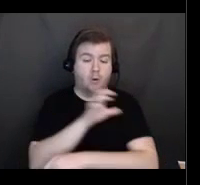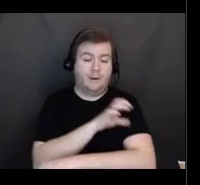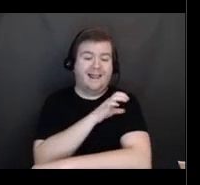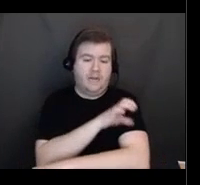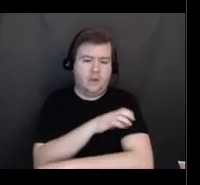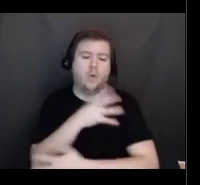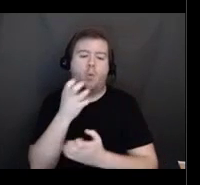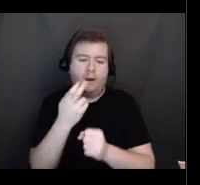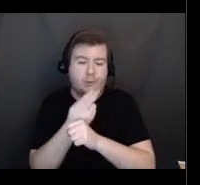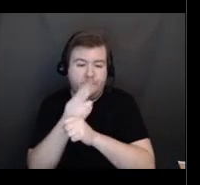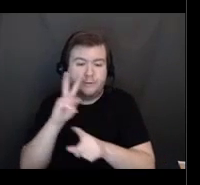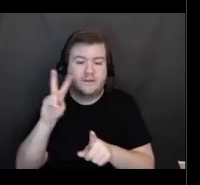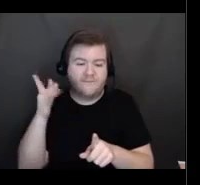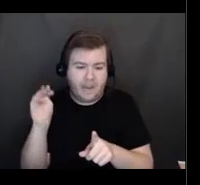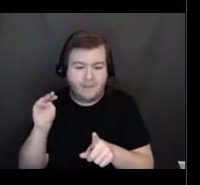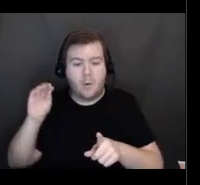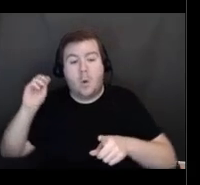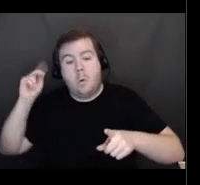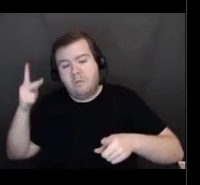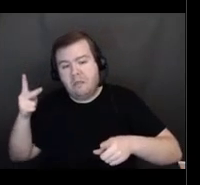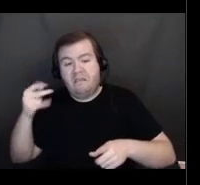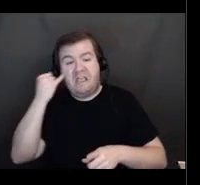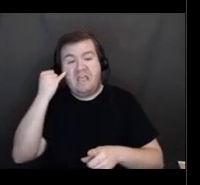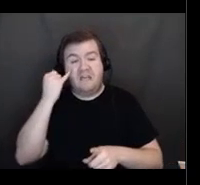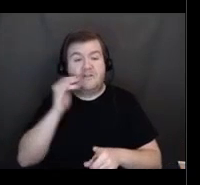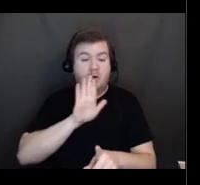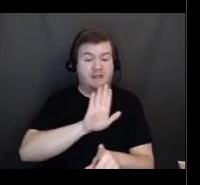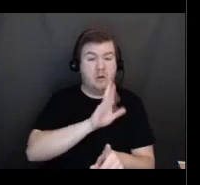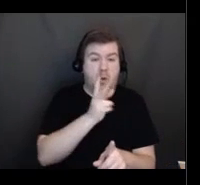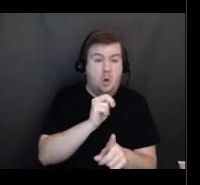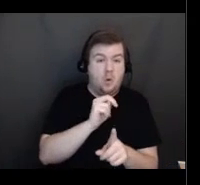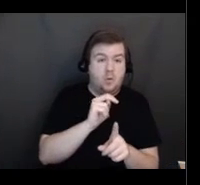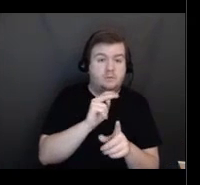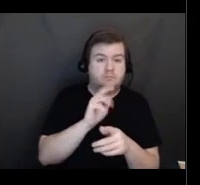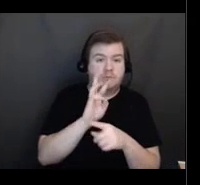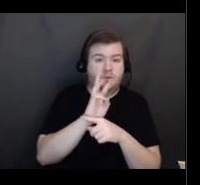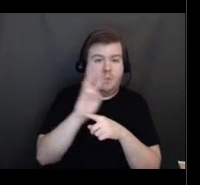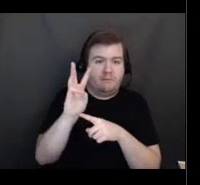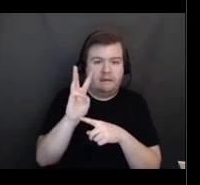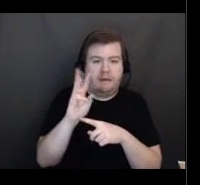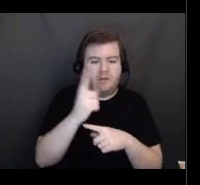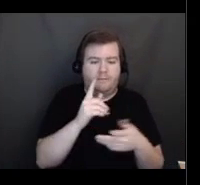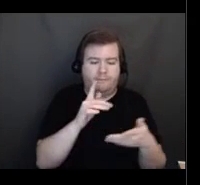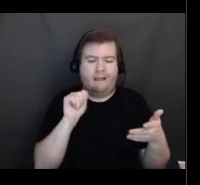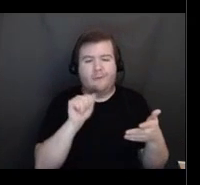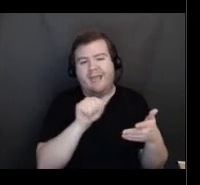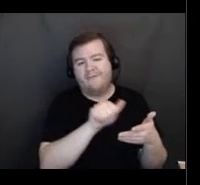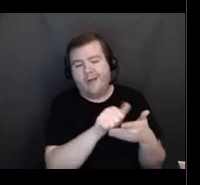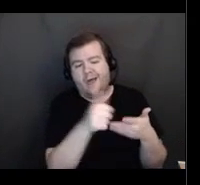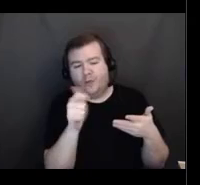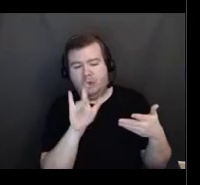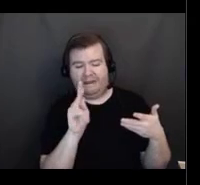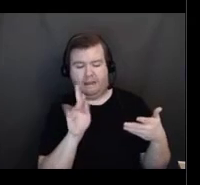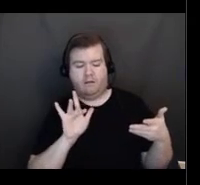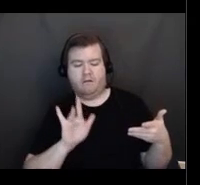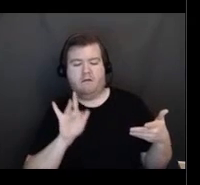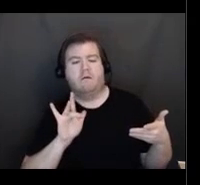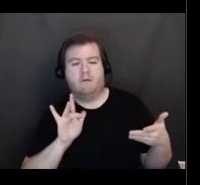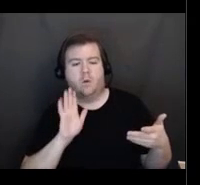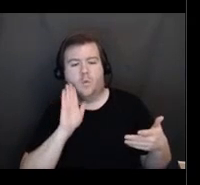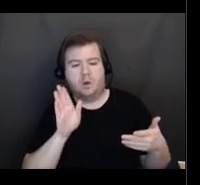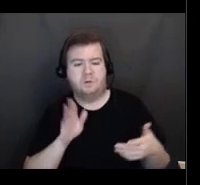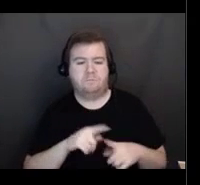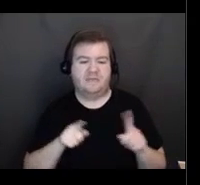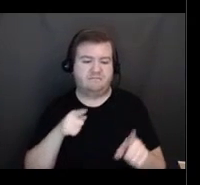their own platform, it would say schedule appointment here. And you would click on that link. So using the Connecticut COVID vaccine